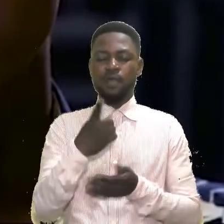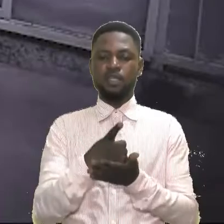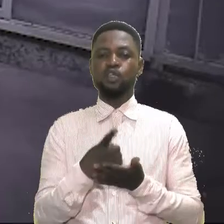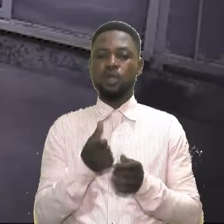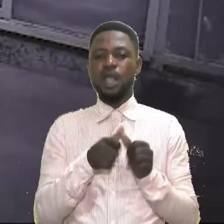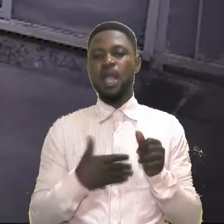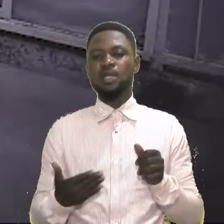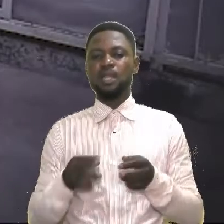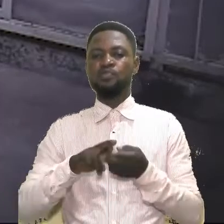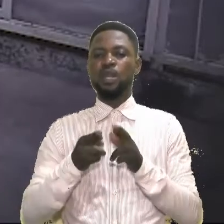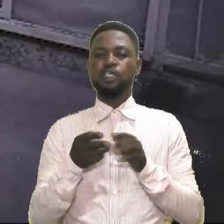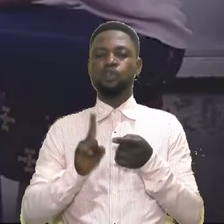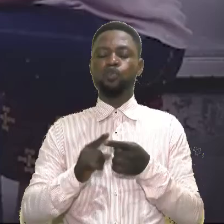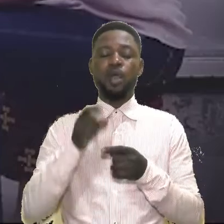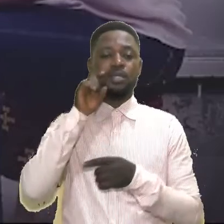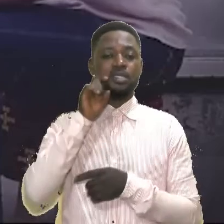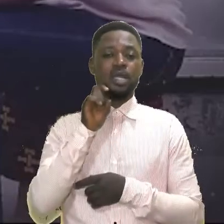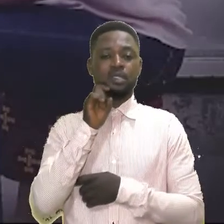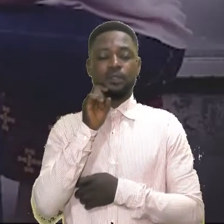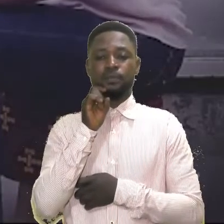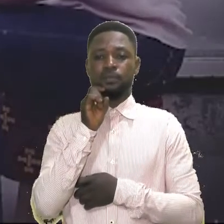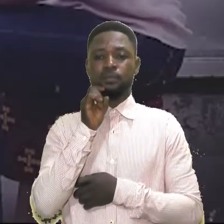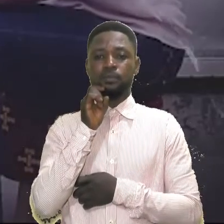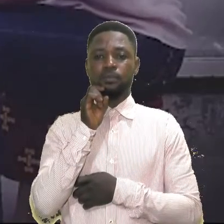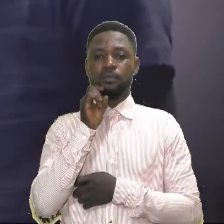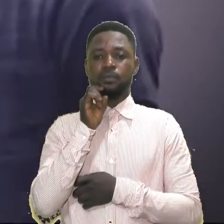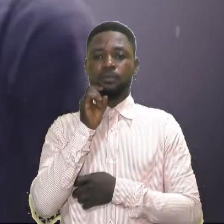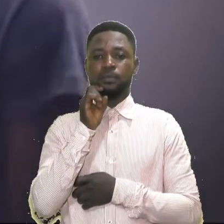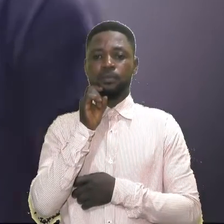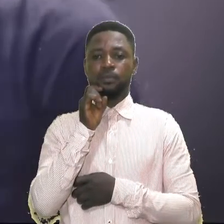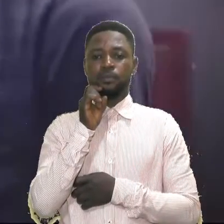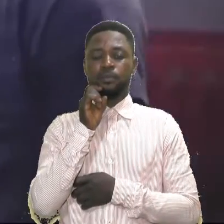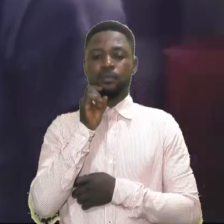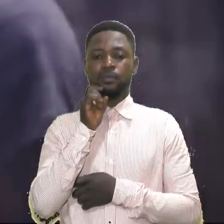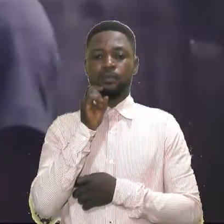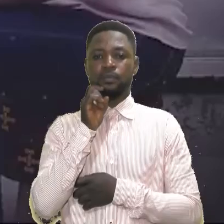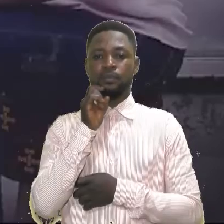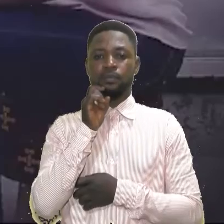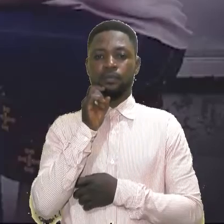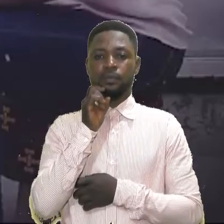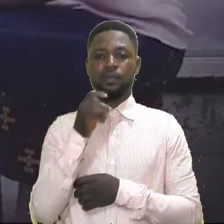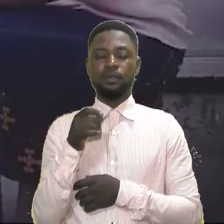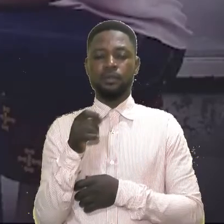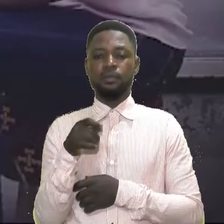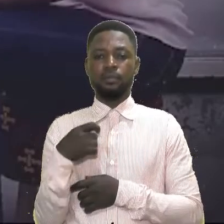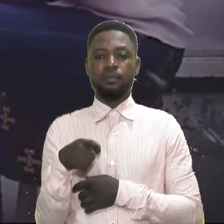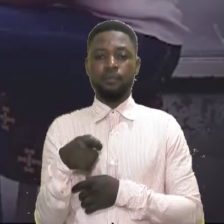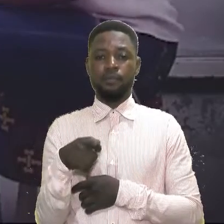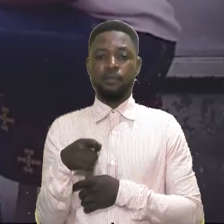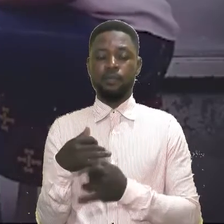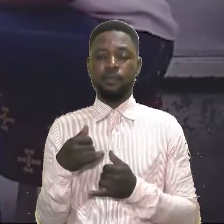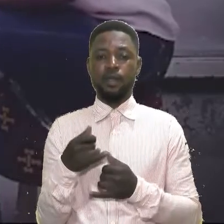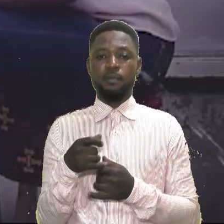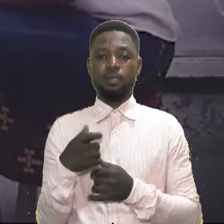discussed anything relating to sex. Six. Why are you play, play? Play now.